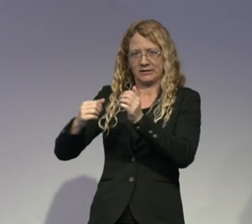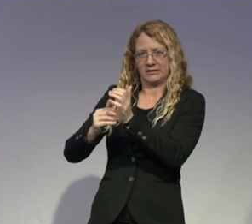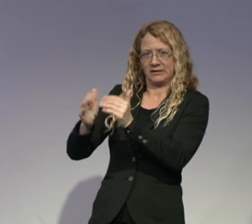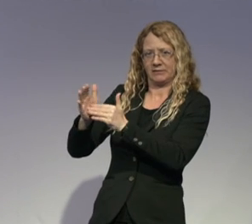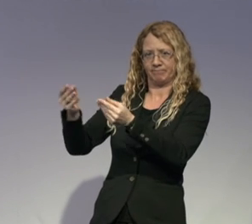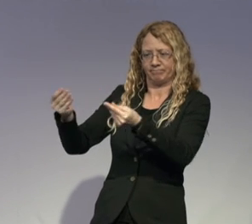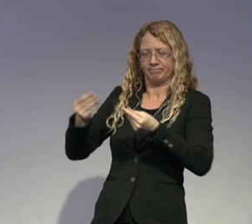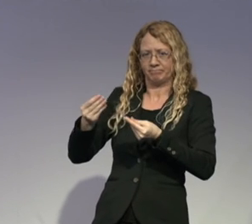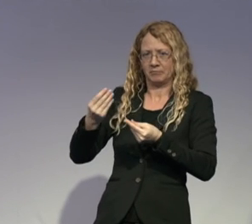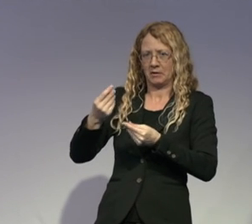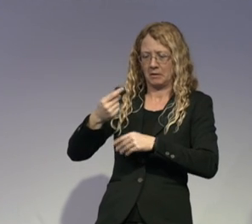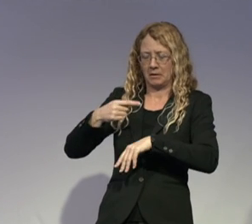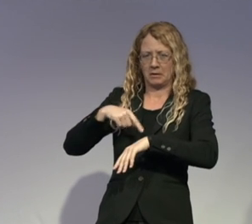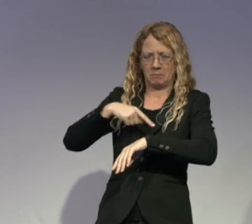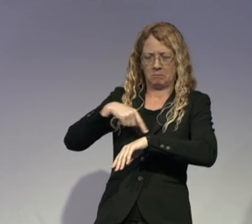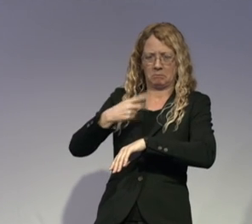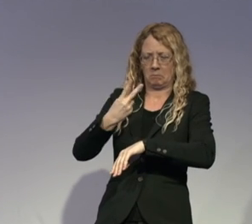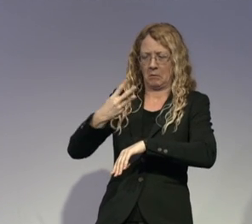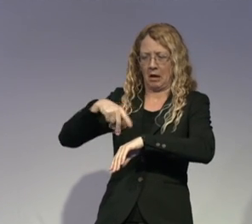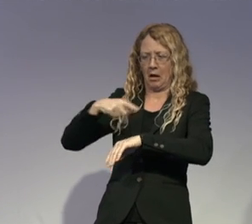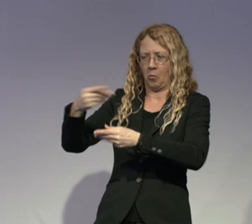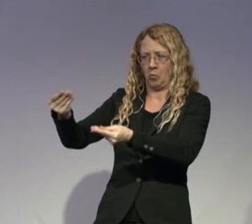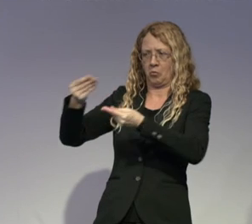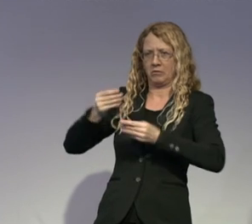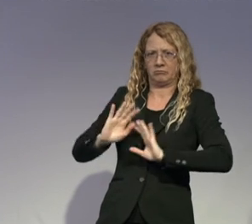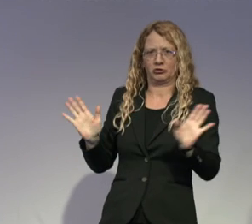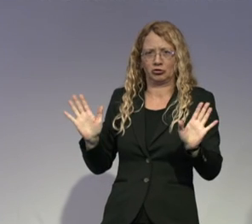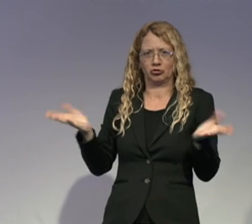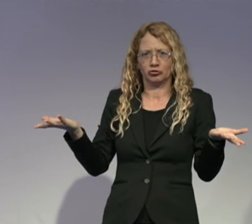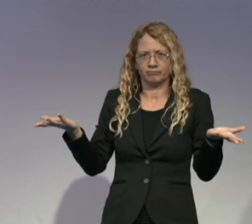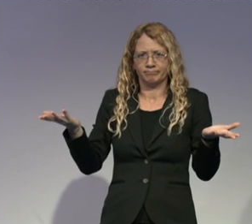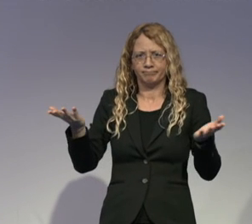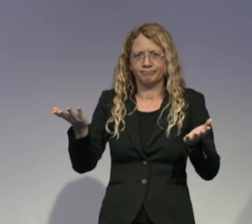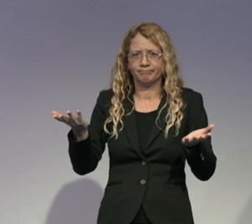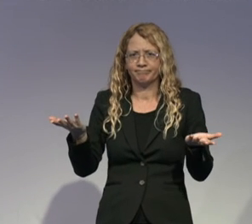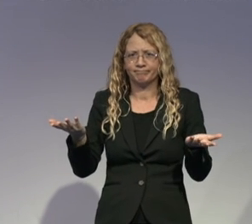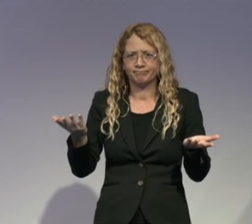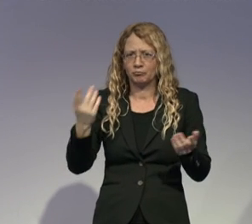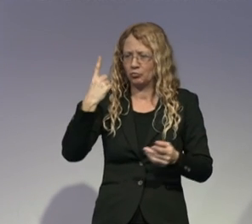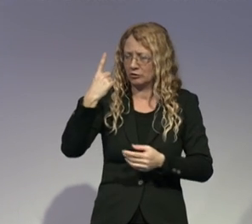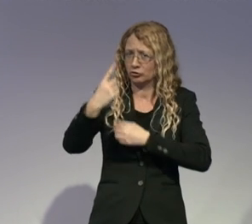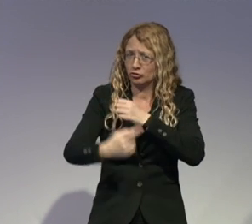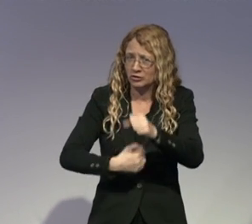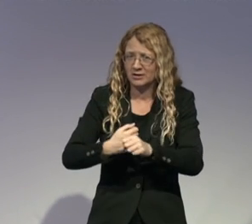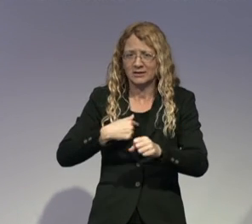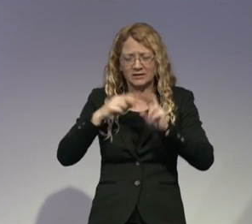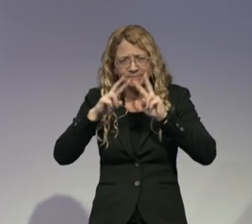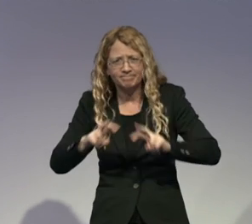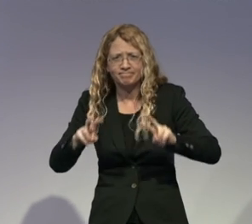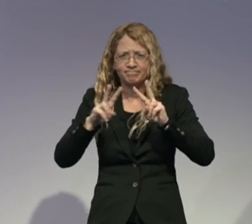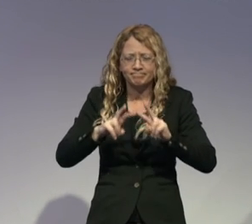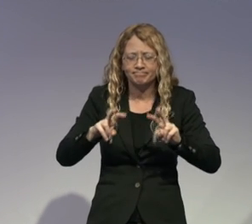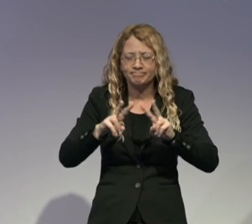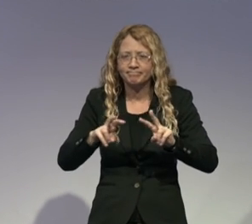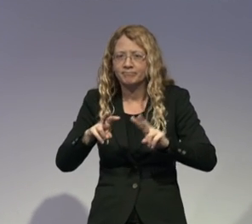what we have found during these years was that technology has not impacted the